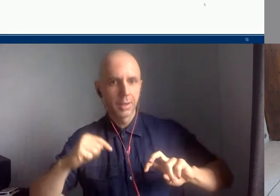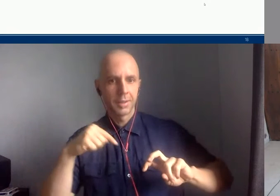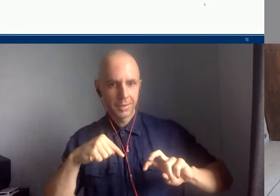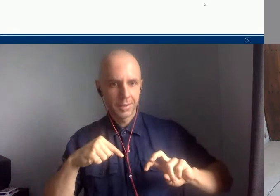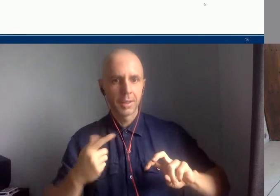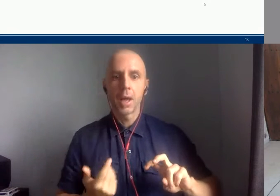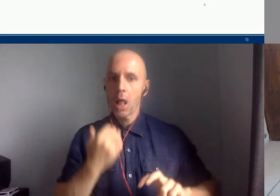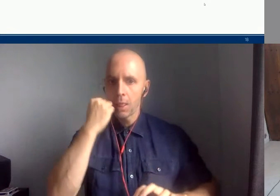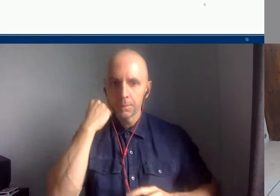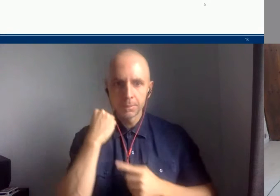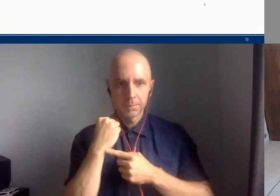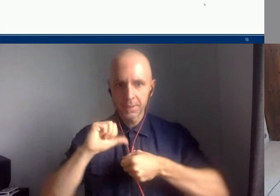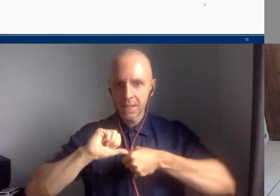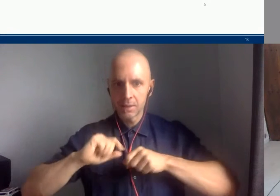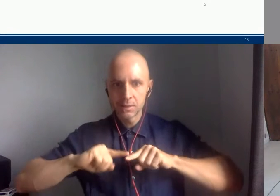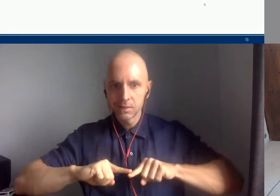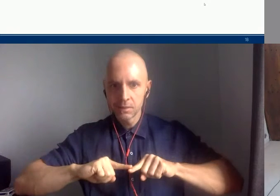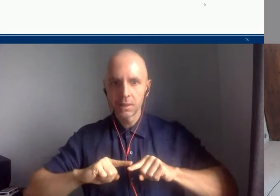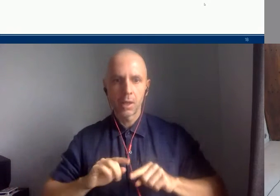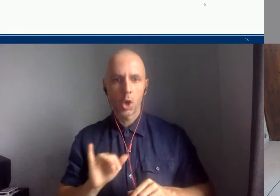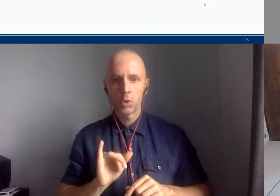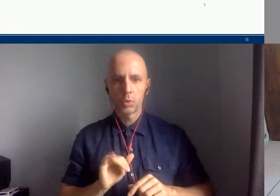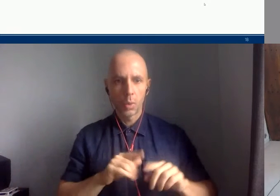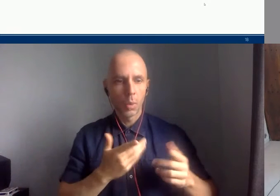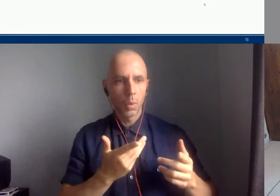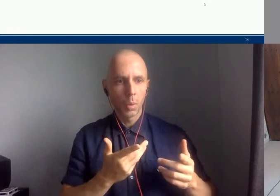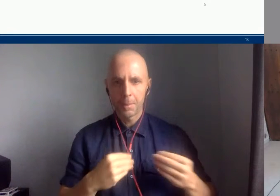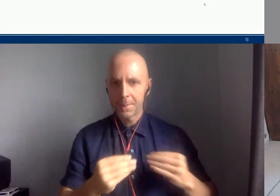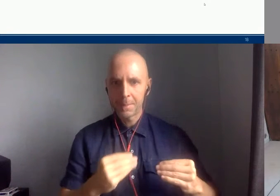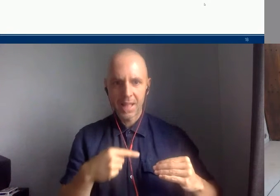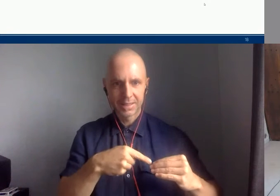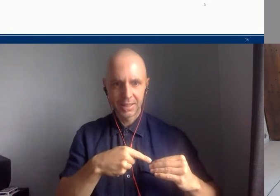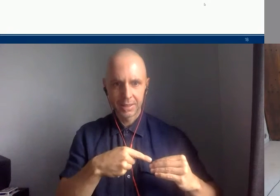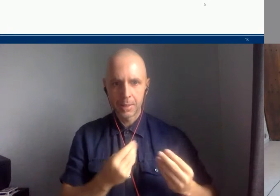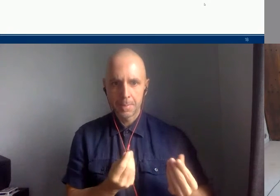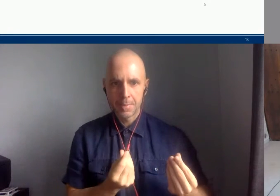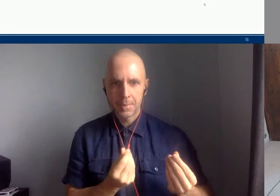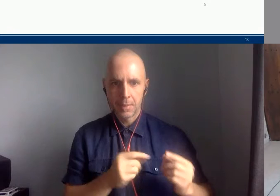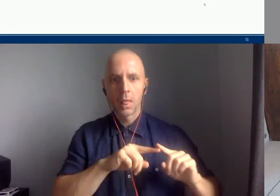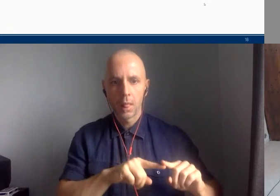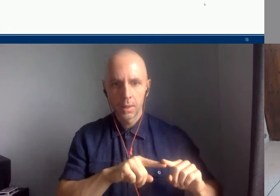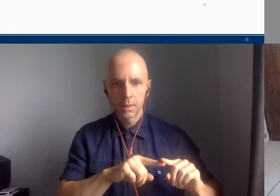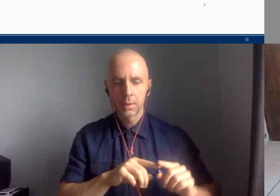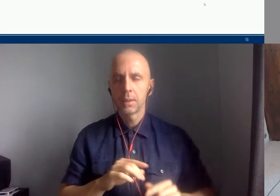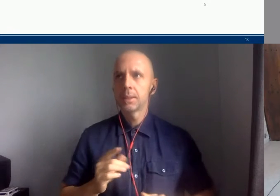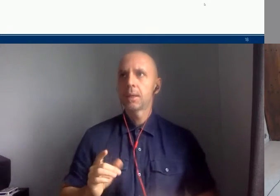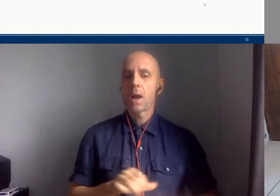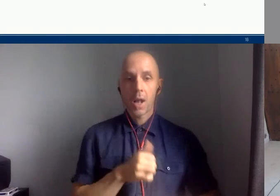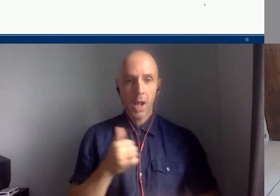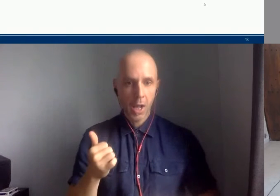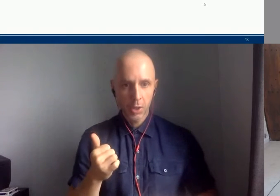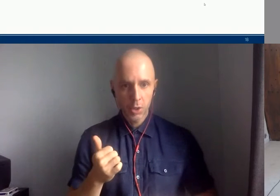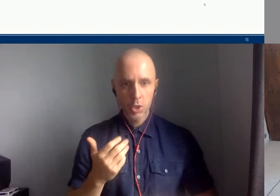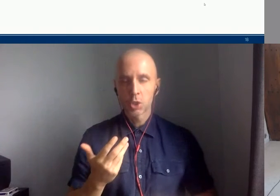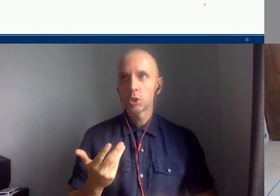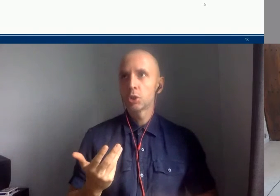shows our value for us? Televisions perhaps, and our need to be connected and see what's happening